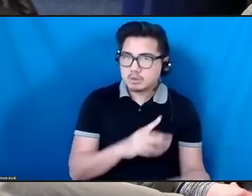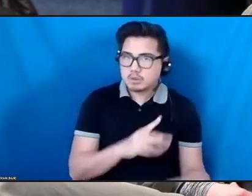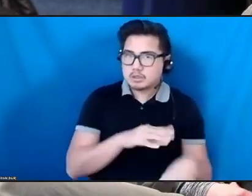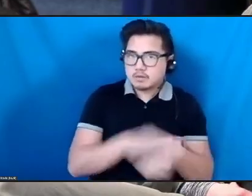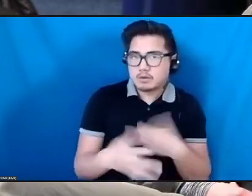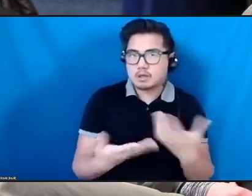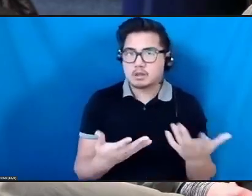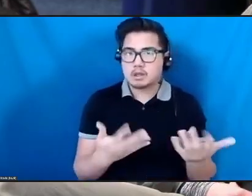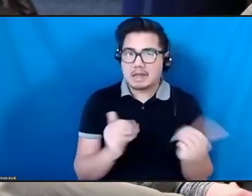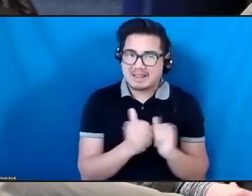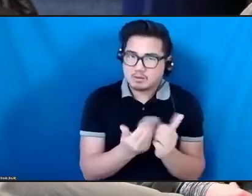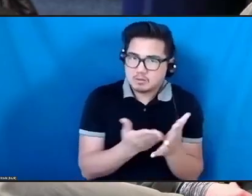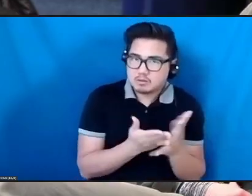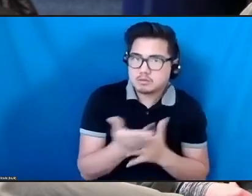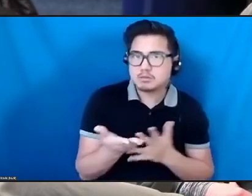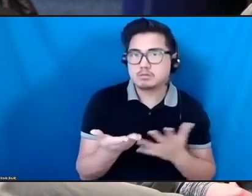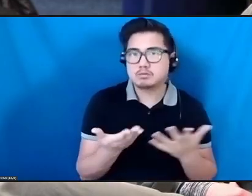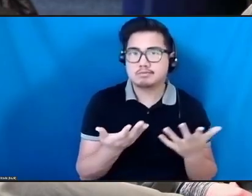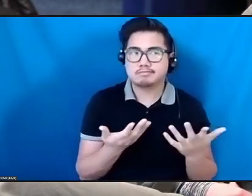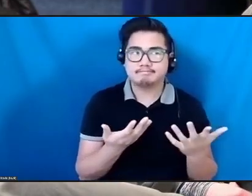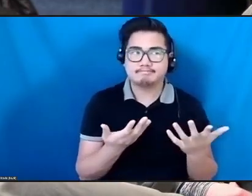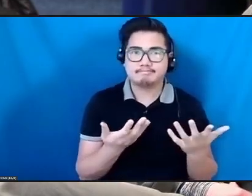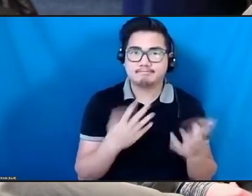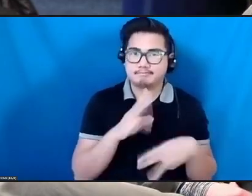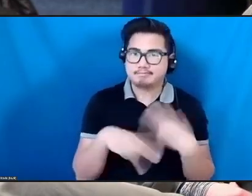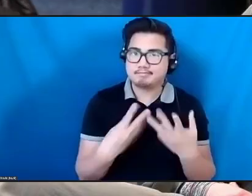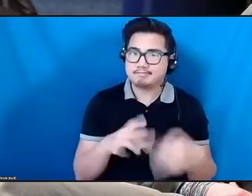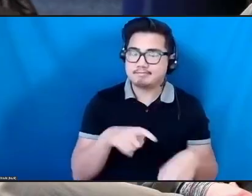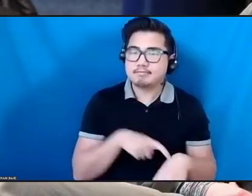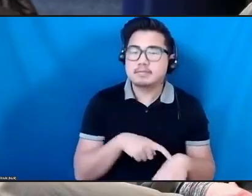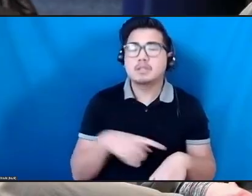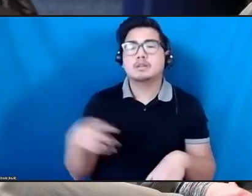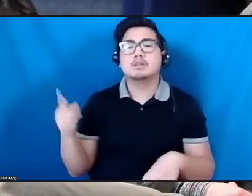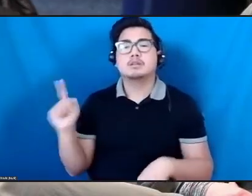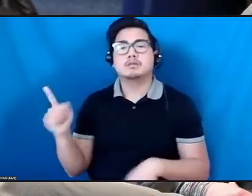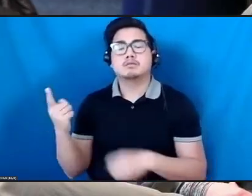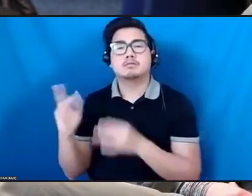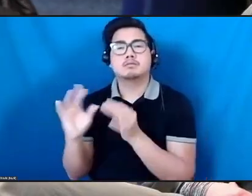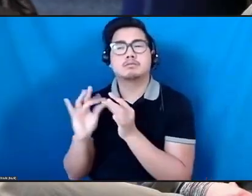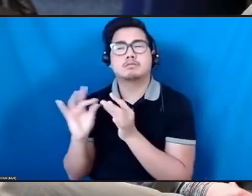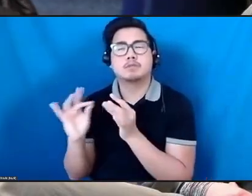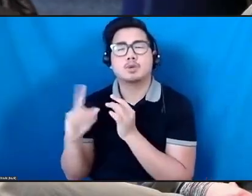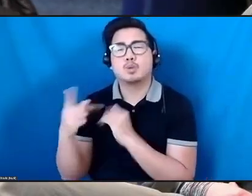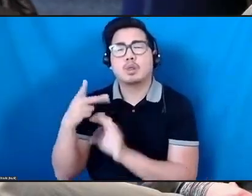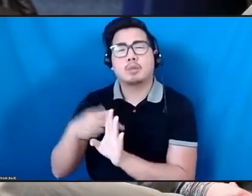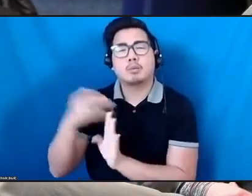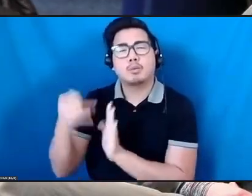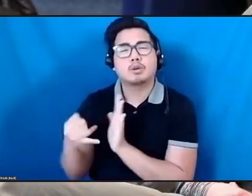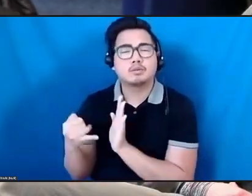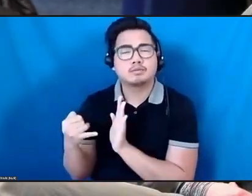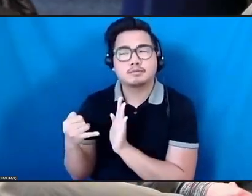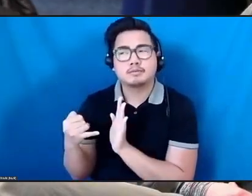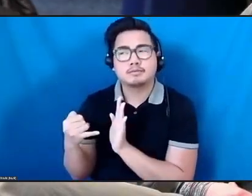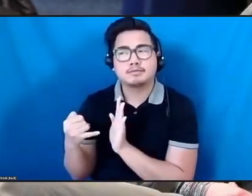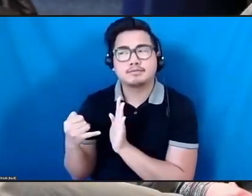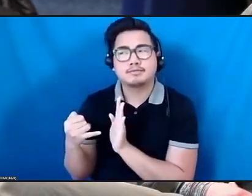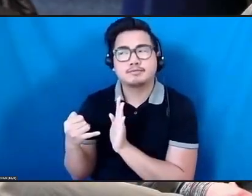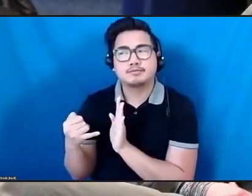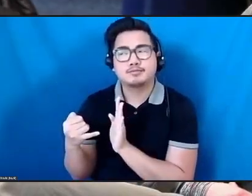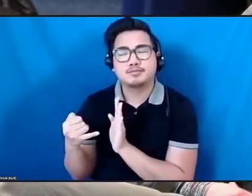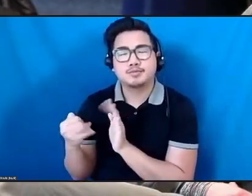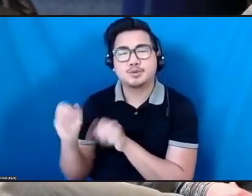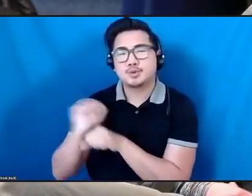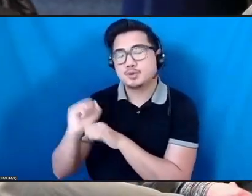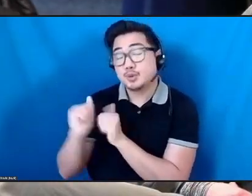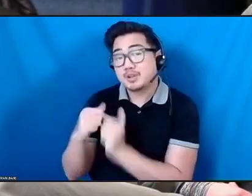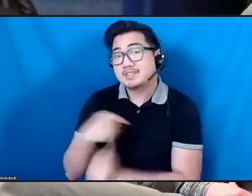Theater for One project that Mara was talking about worked with us in Abu Dhabi and a group of artists in